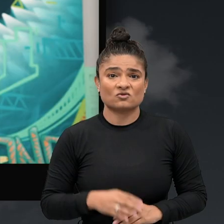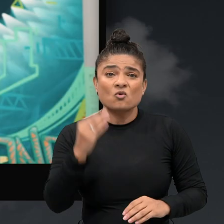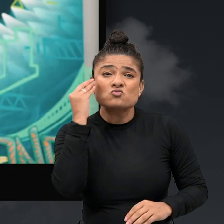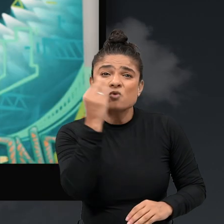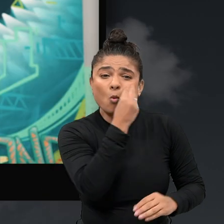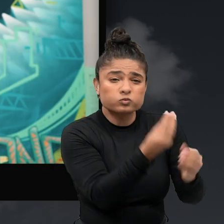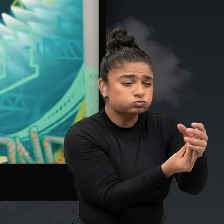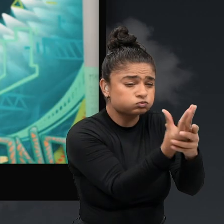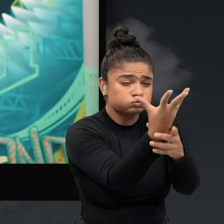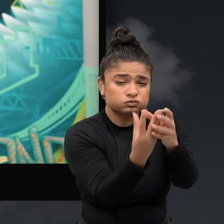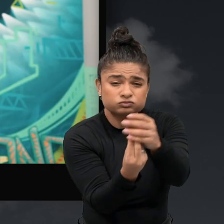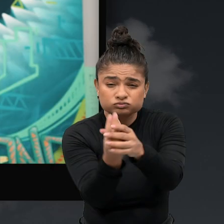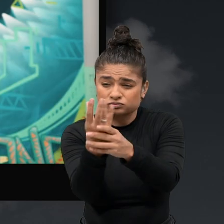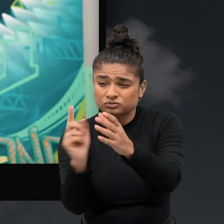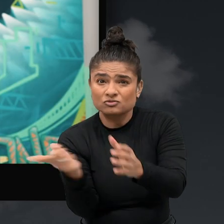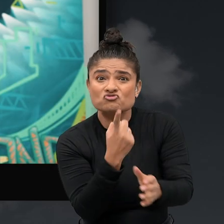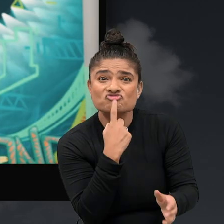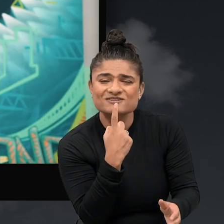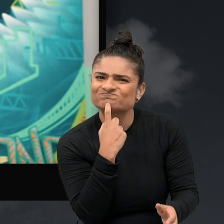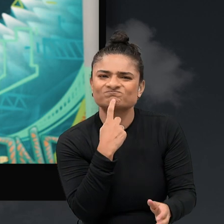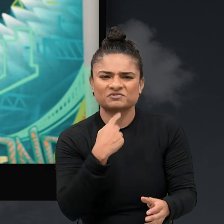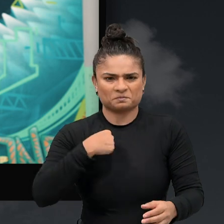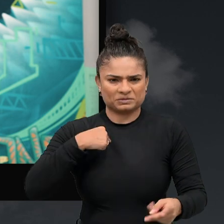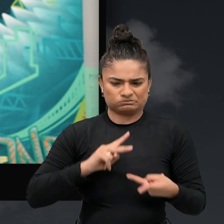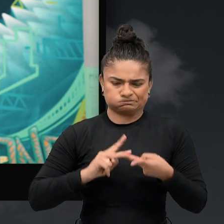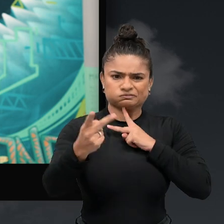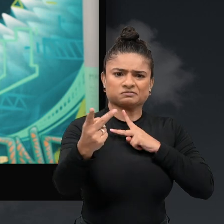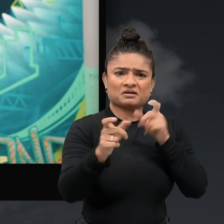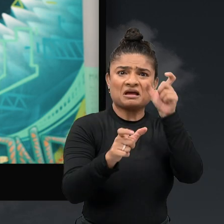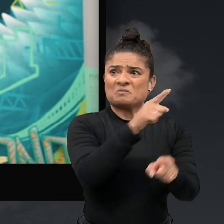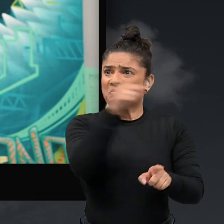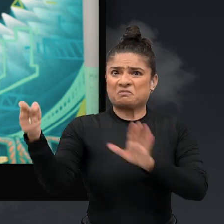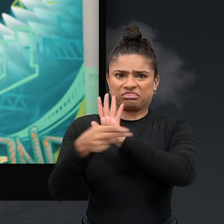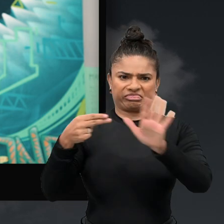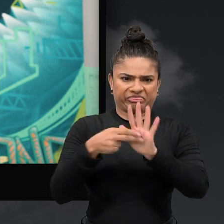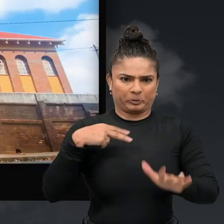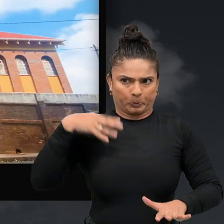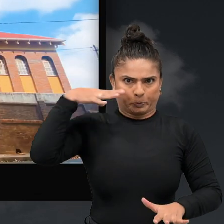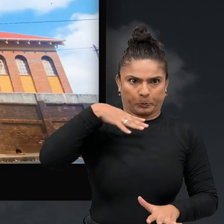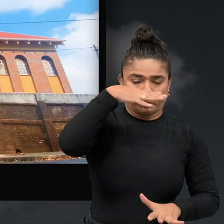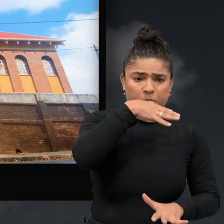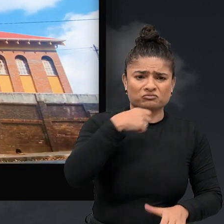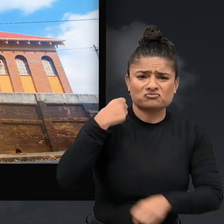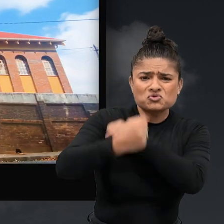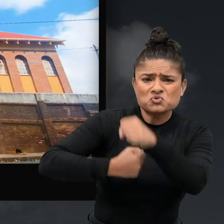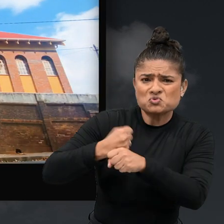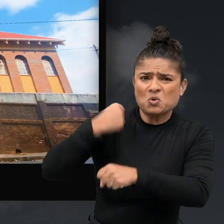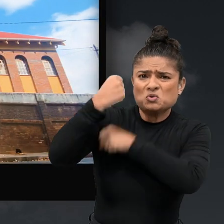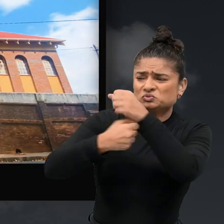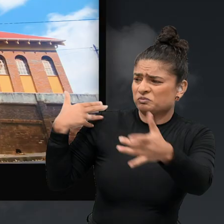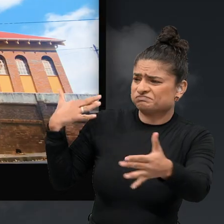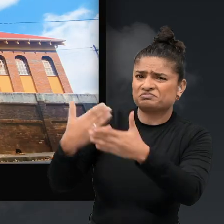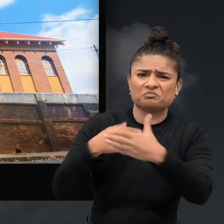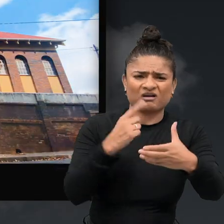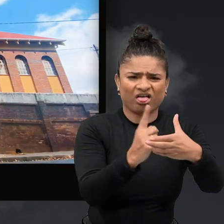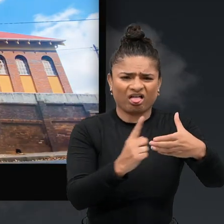All roses can be red. I bloomed different, they called me weird. For a few years they've made